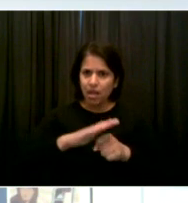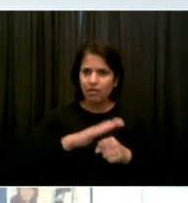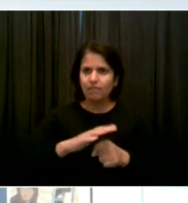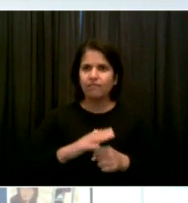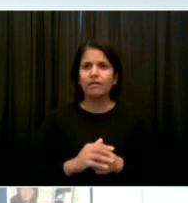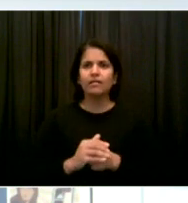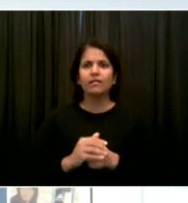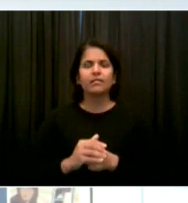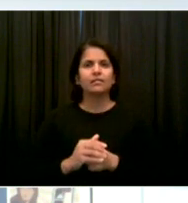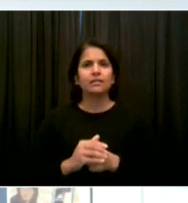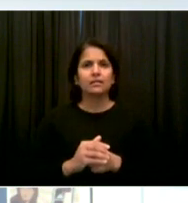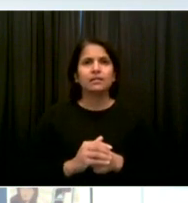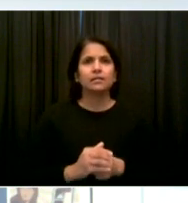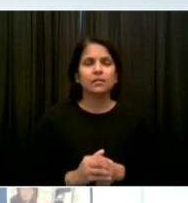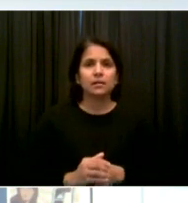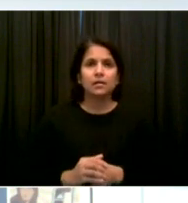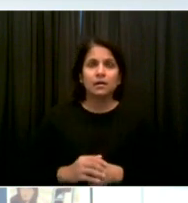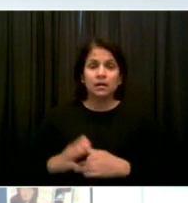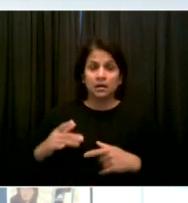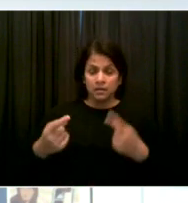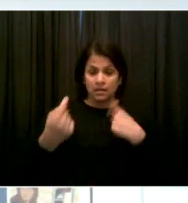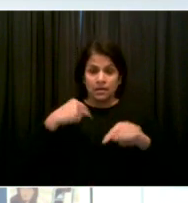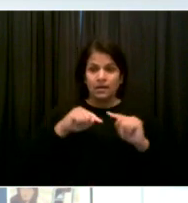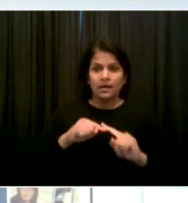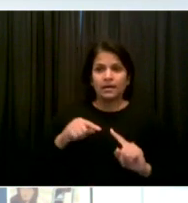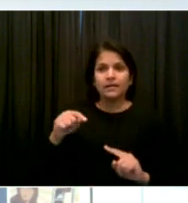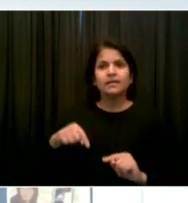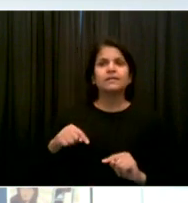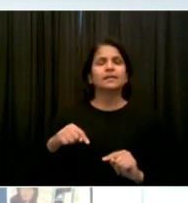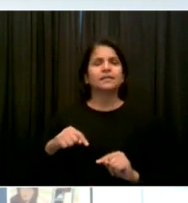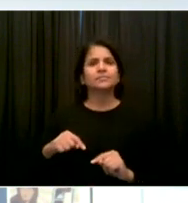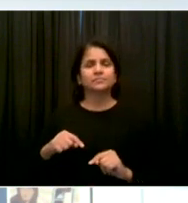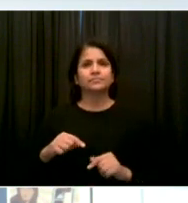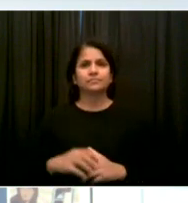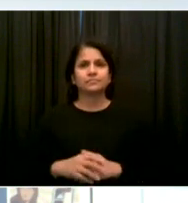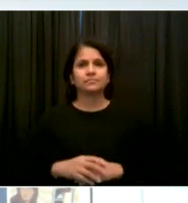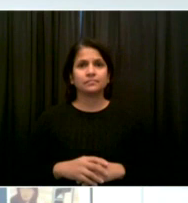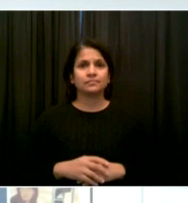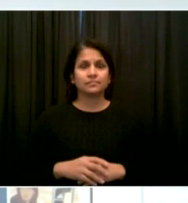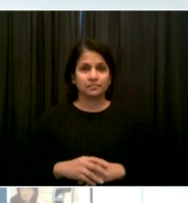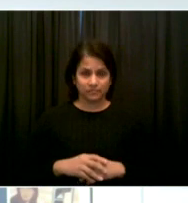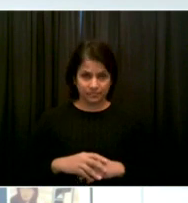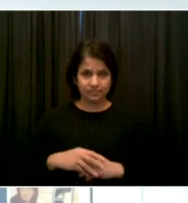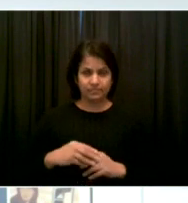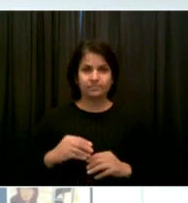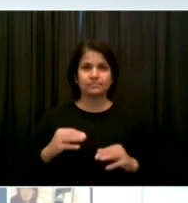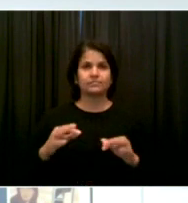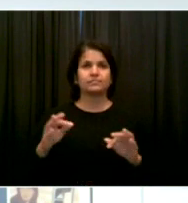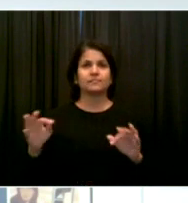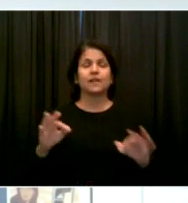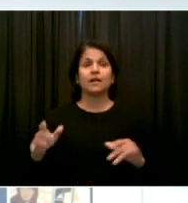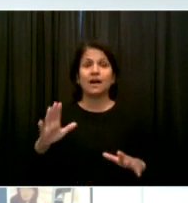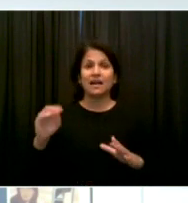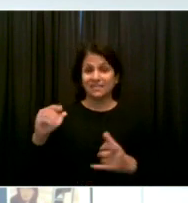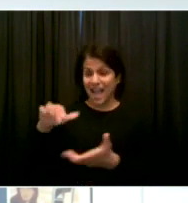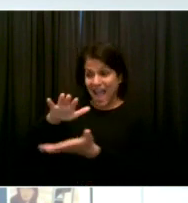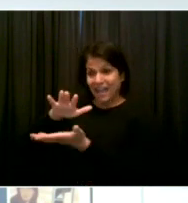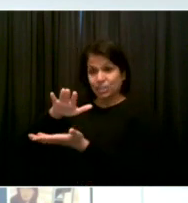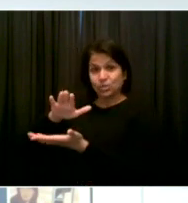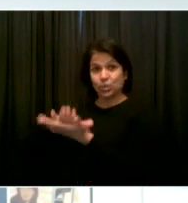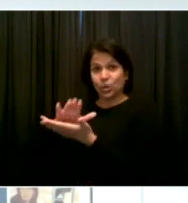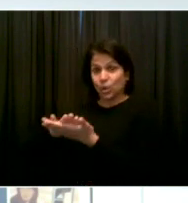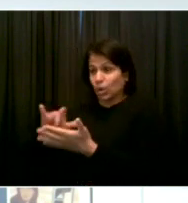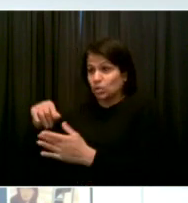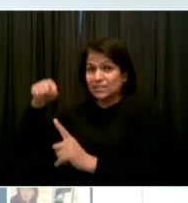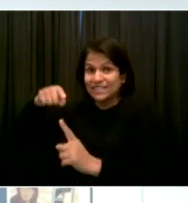moment and explain that, you know, anytime there are cases associated with a school community, we do have to